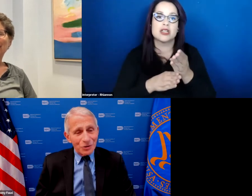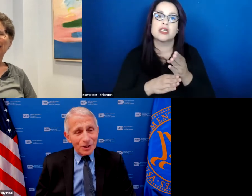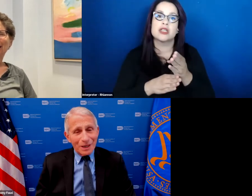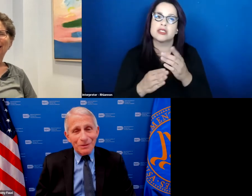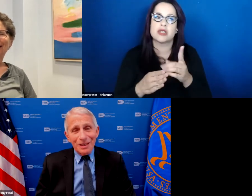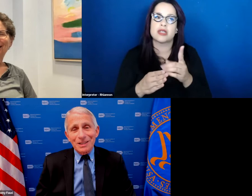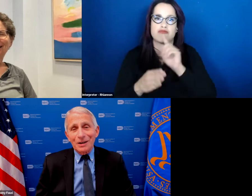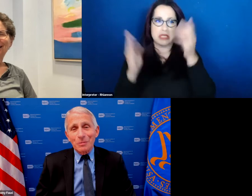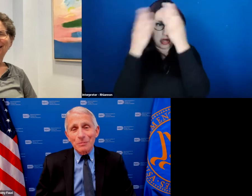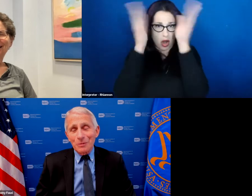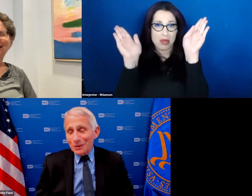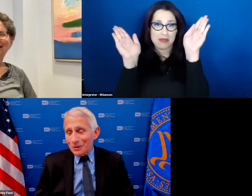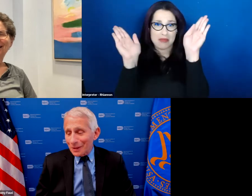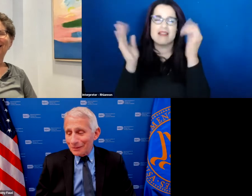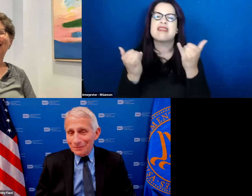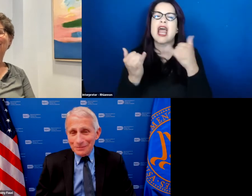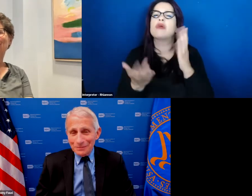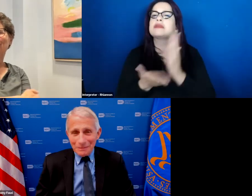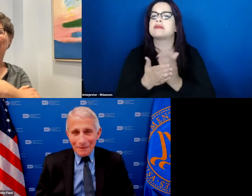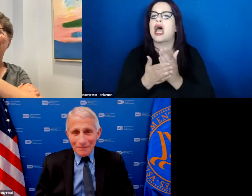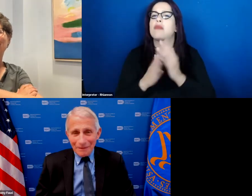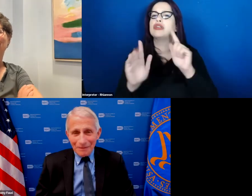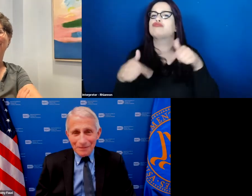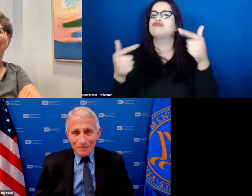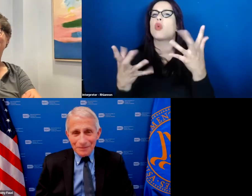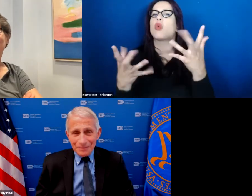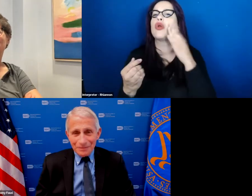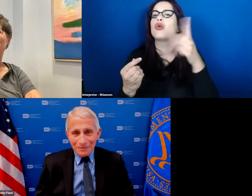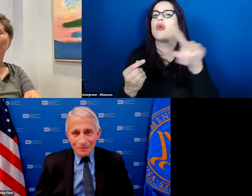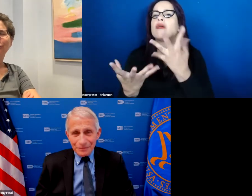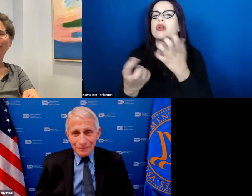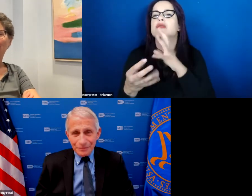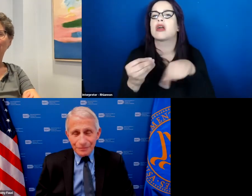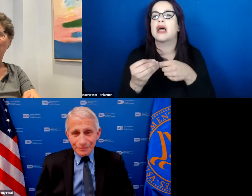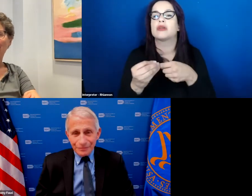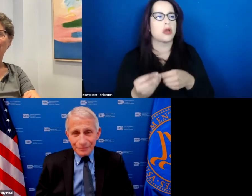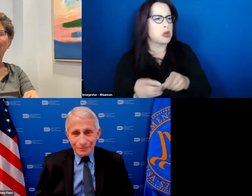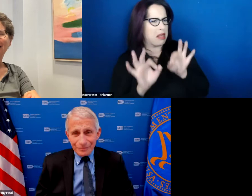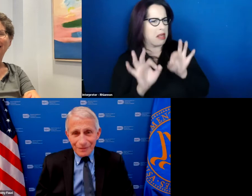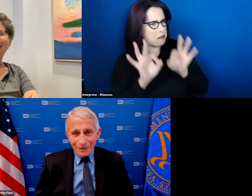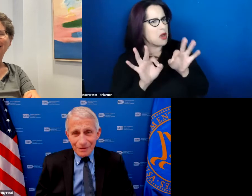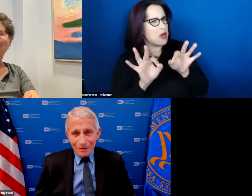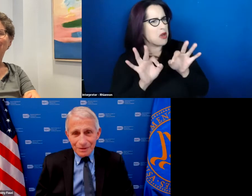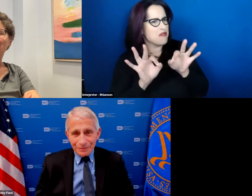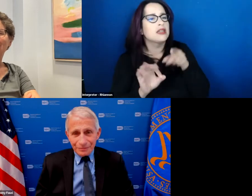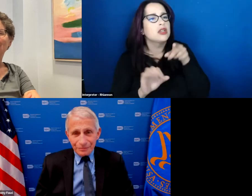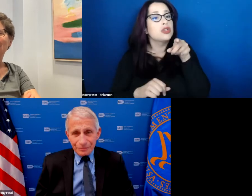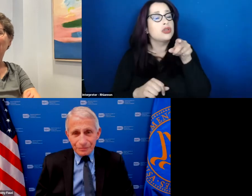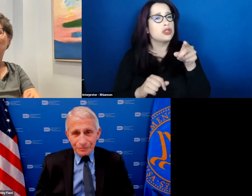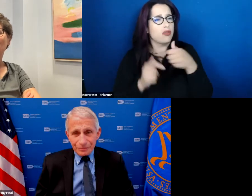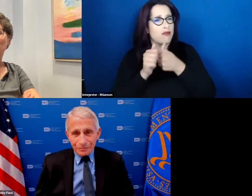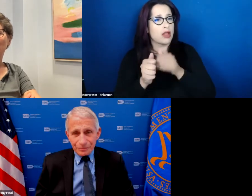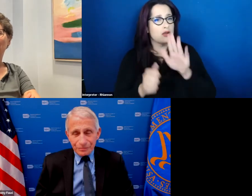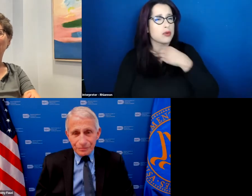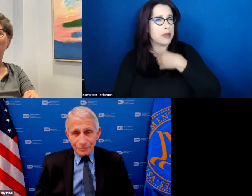let's talk about things that other people want to talk about that's a perfect segue um so you followed your passion um and